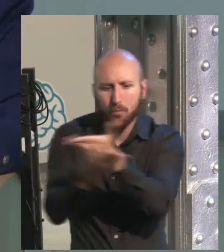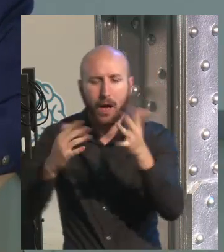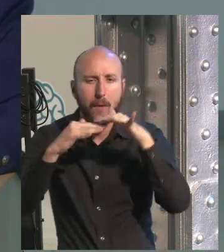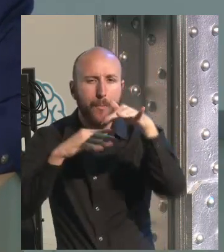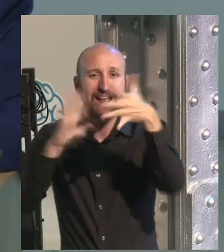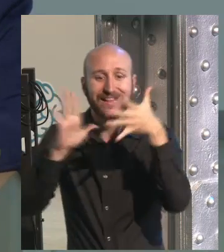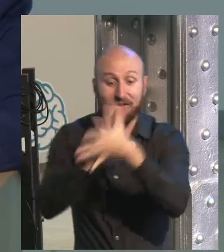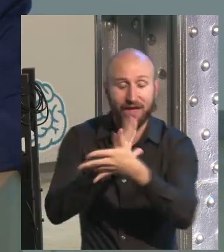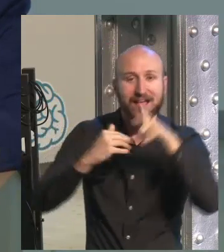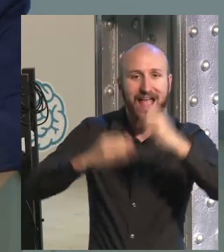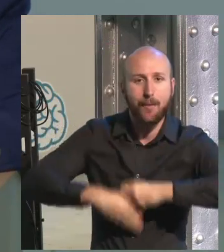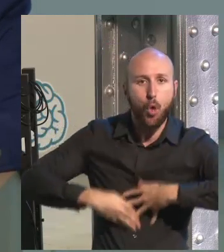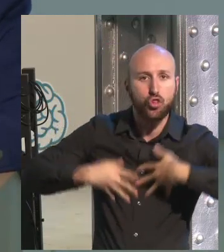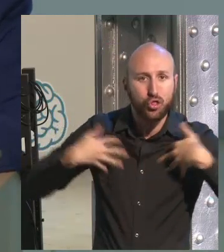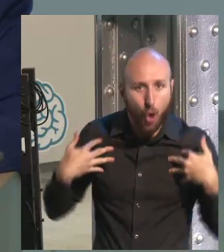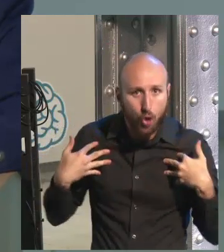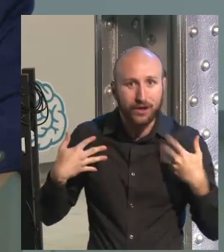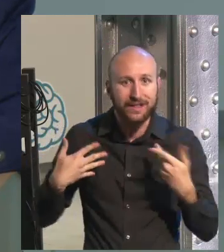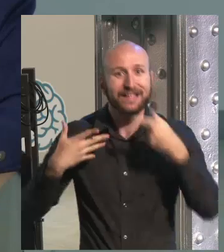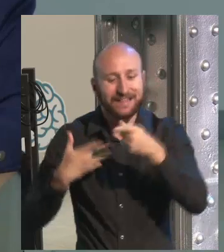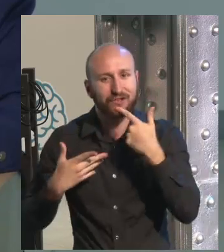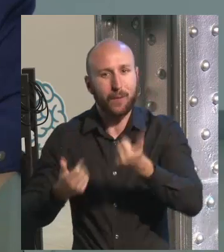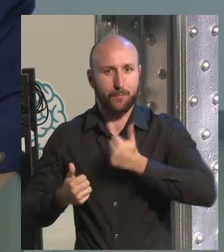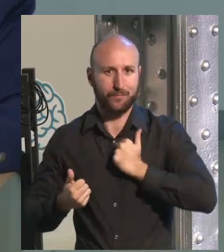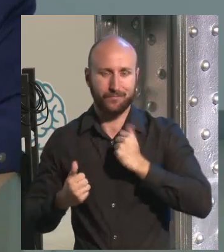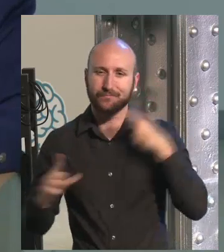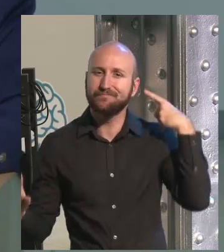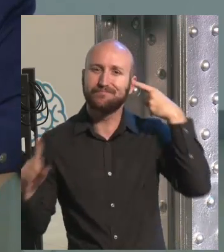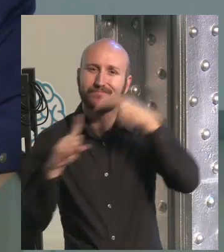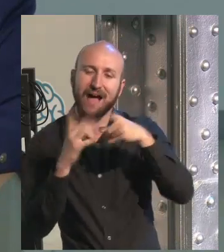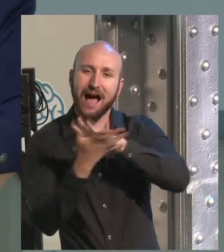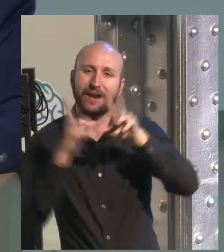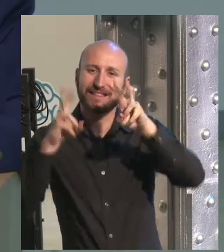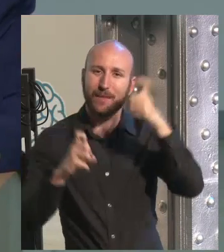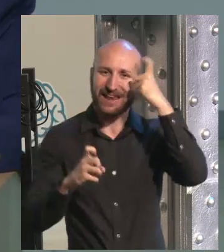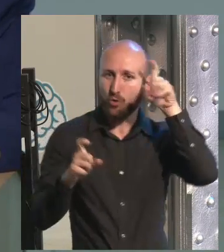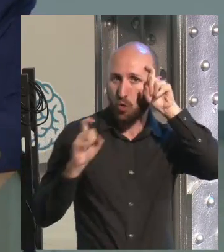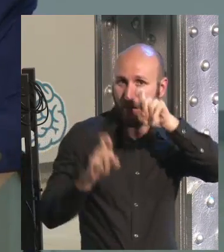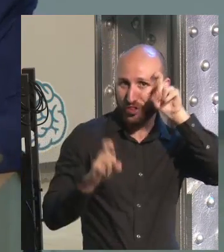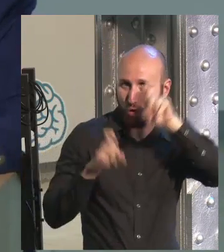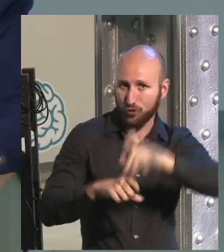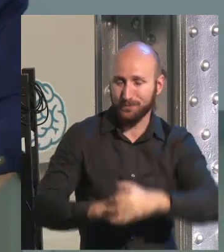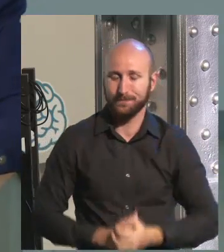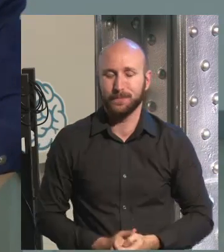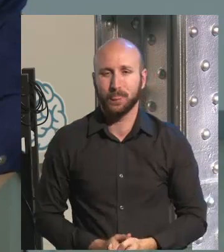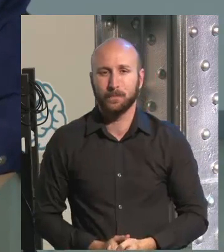that sail in this huge ocean of emotions.